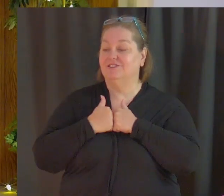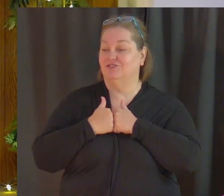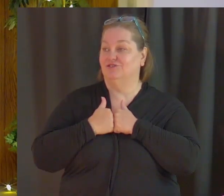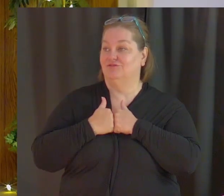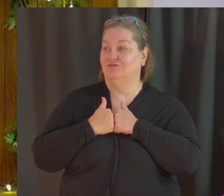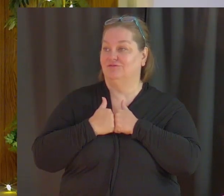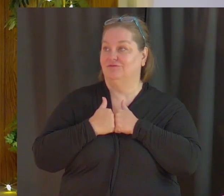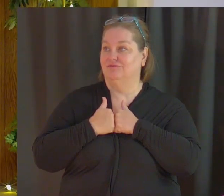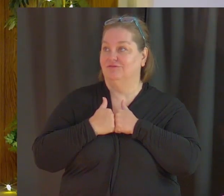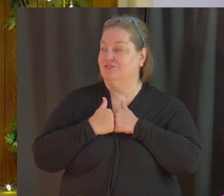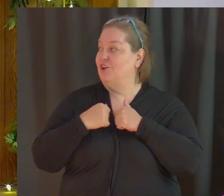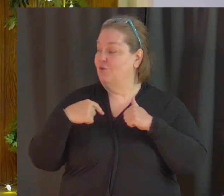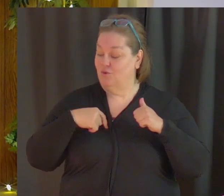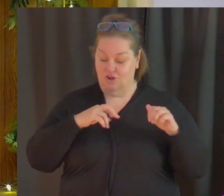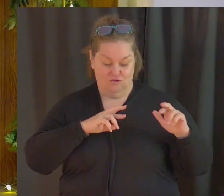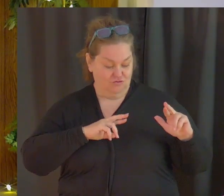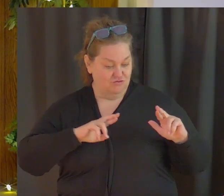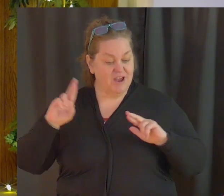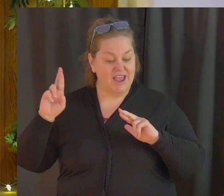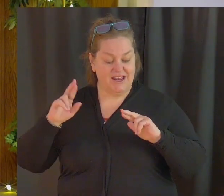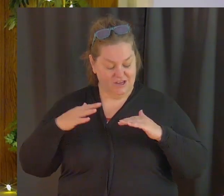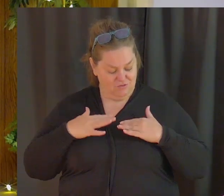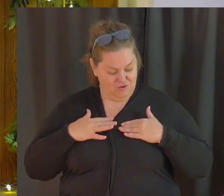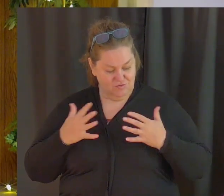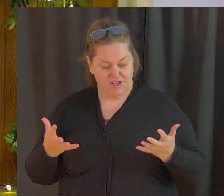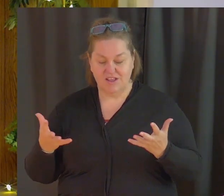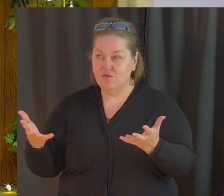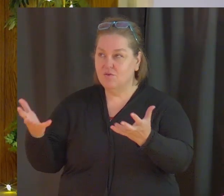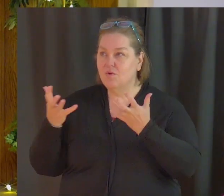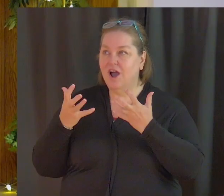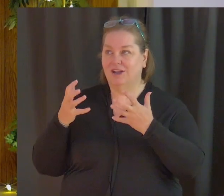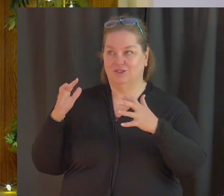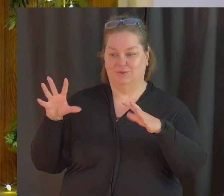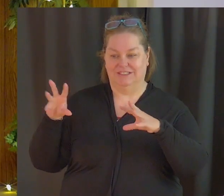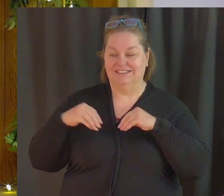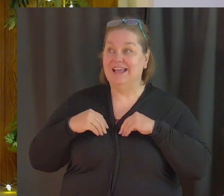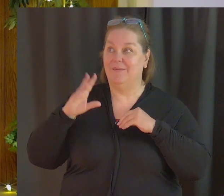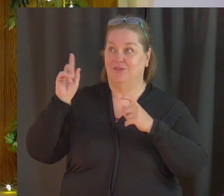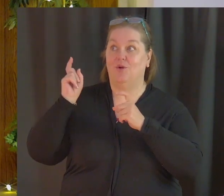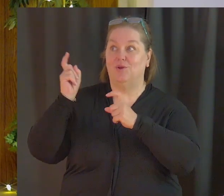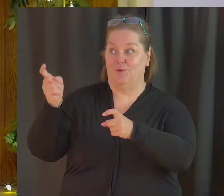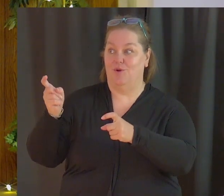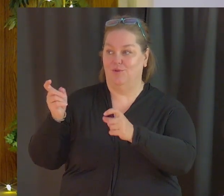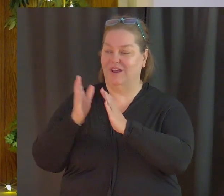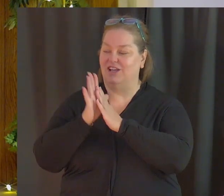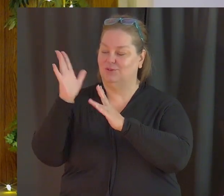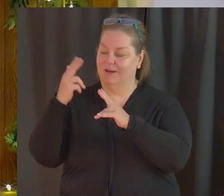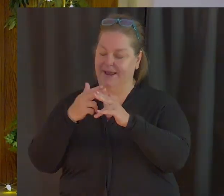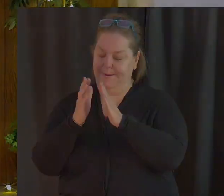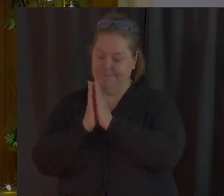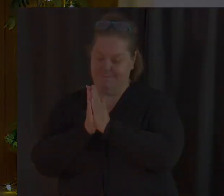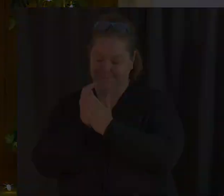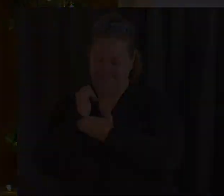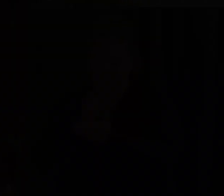as we readily and willingly want to accept the rewards that come with it we ask things in your name amen